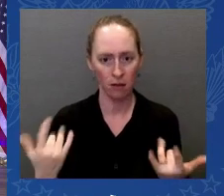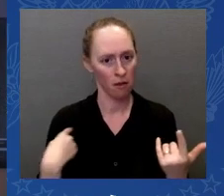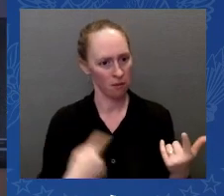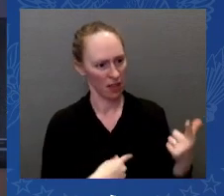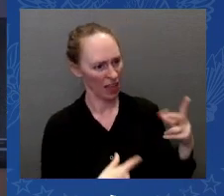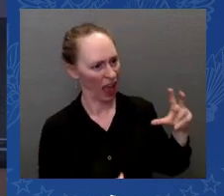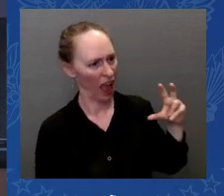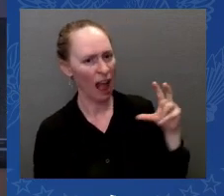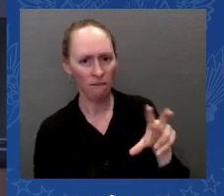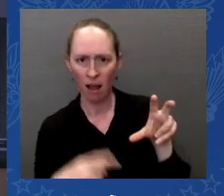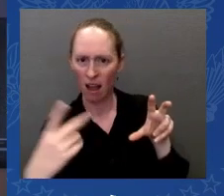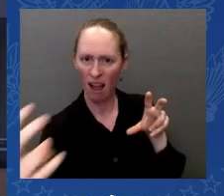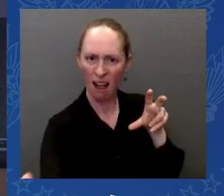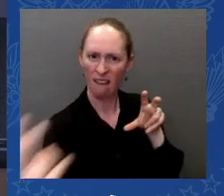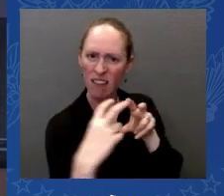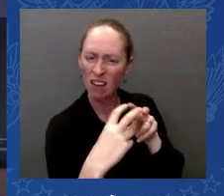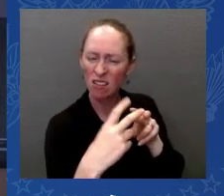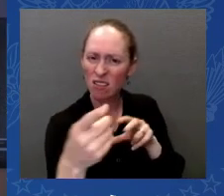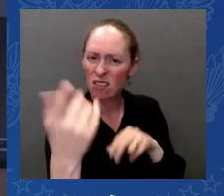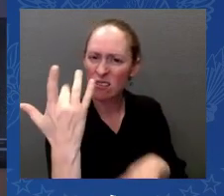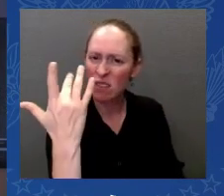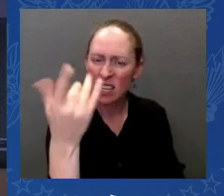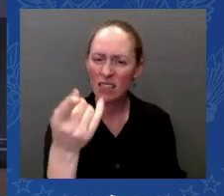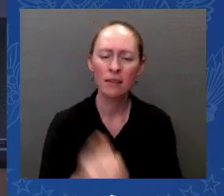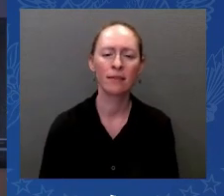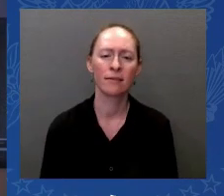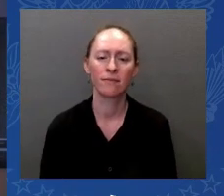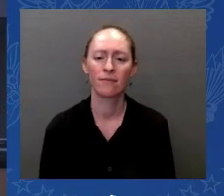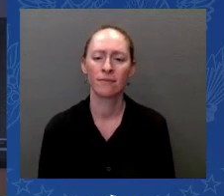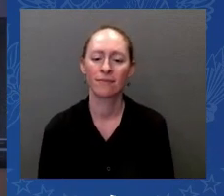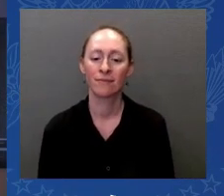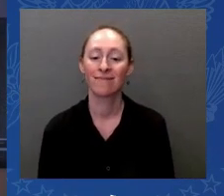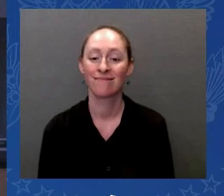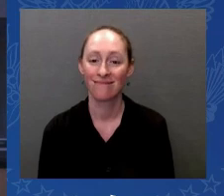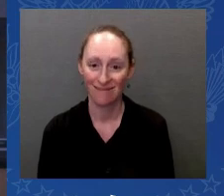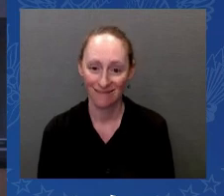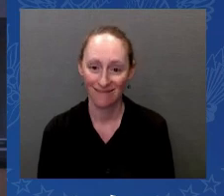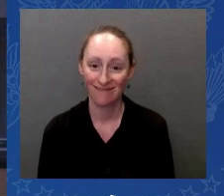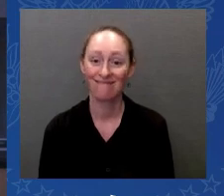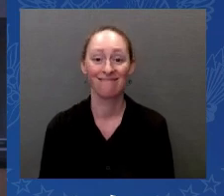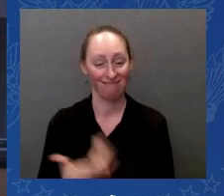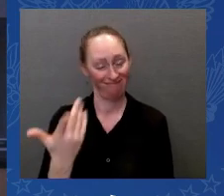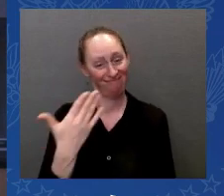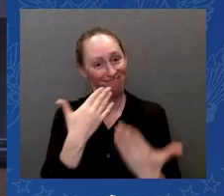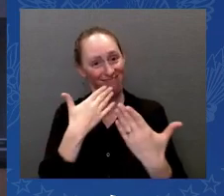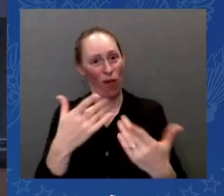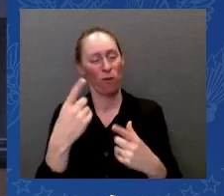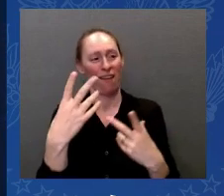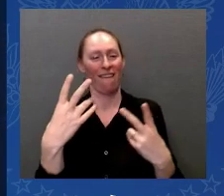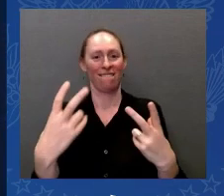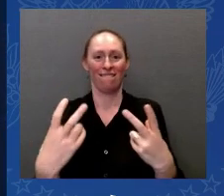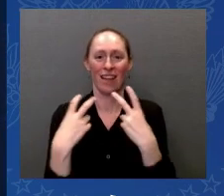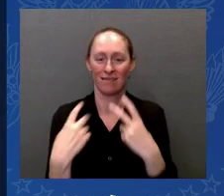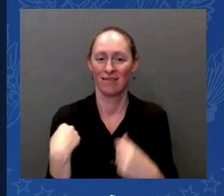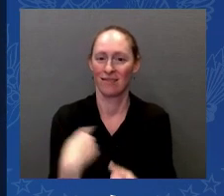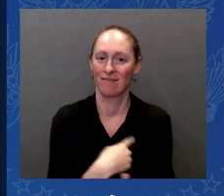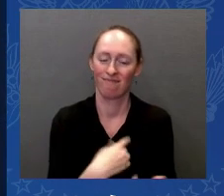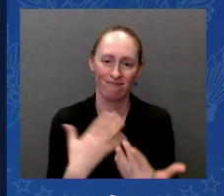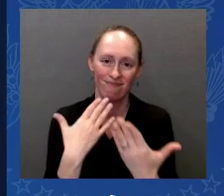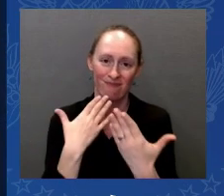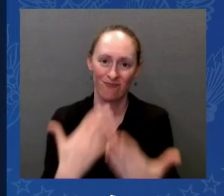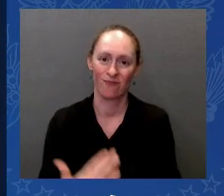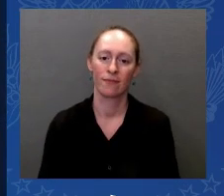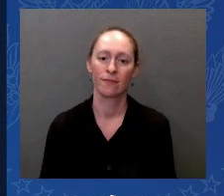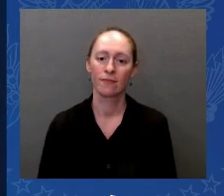We definitely are, and we appreciate your investment and your confidence in us. I would say that over the past five to ten years, there have been large amounts